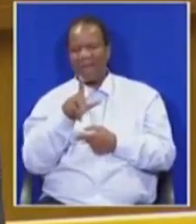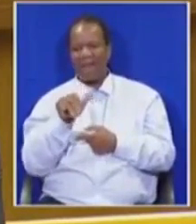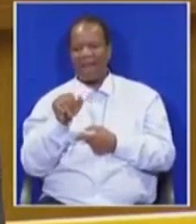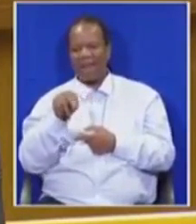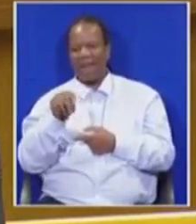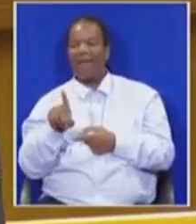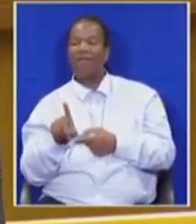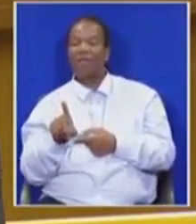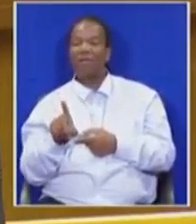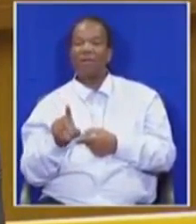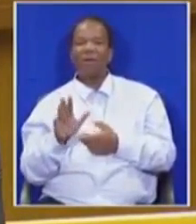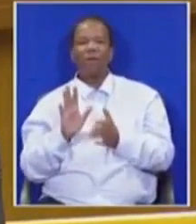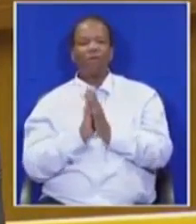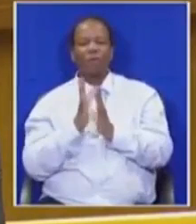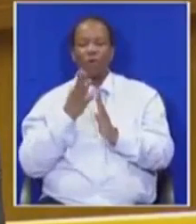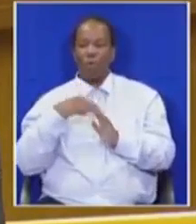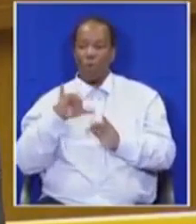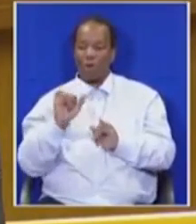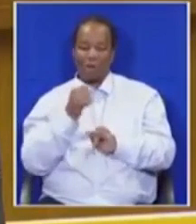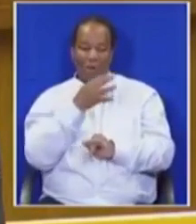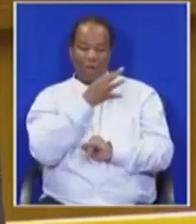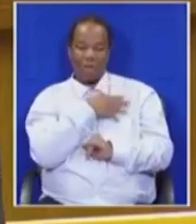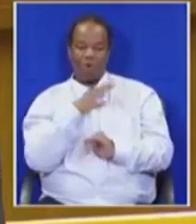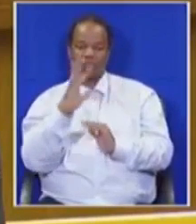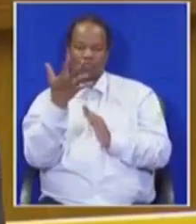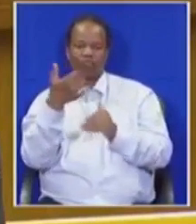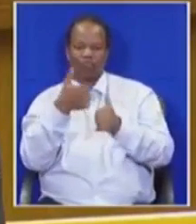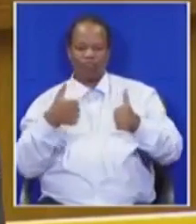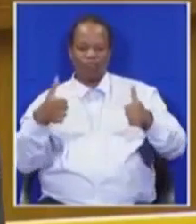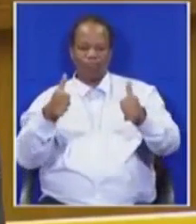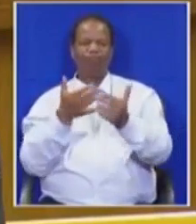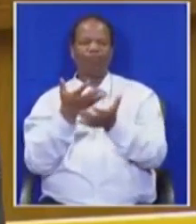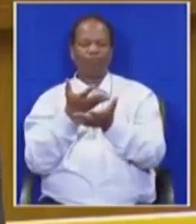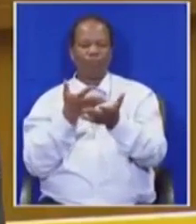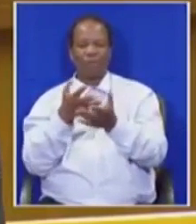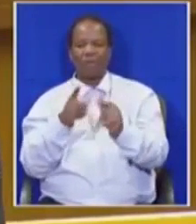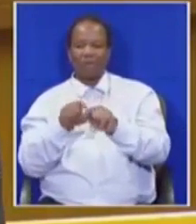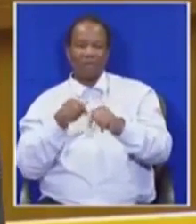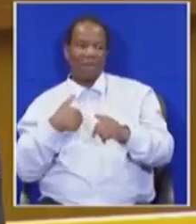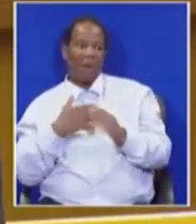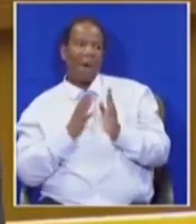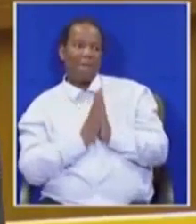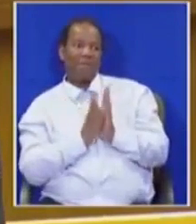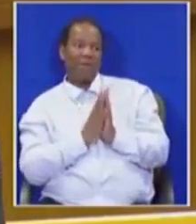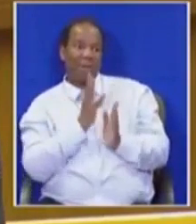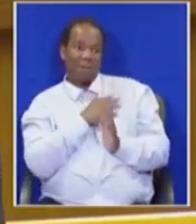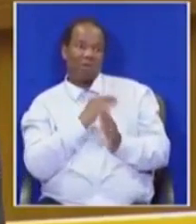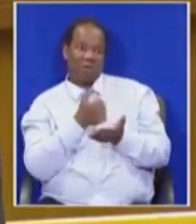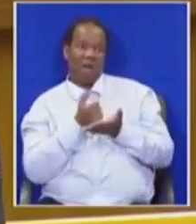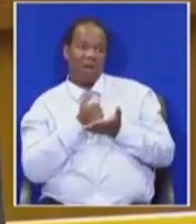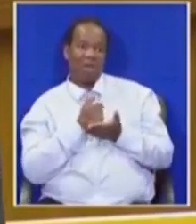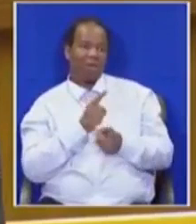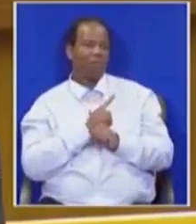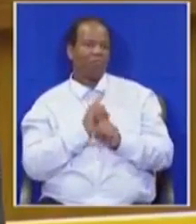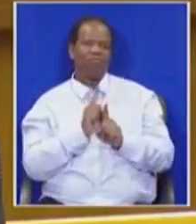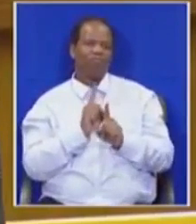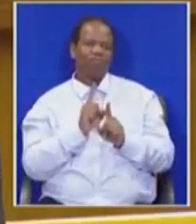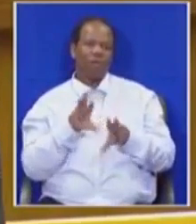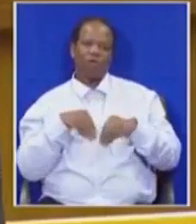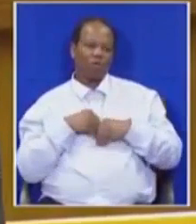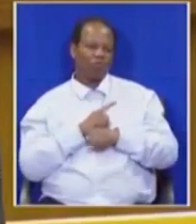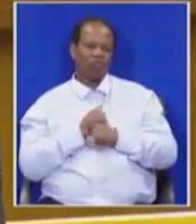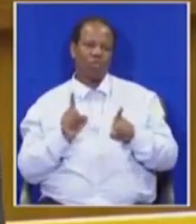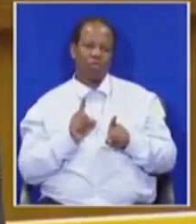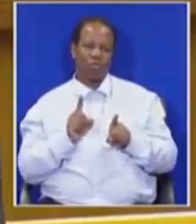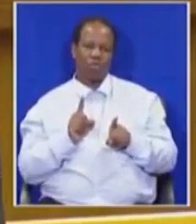to the table with their bosses and as beggars, because that is unacceptable. The